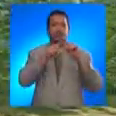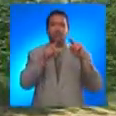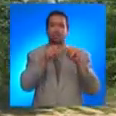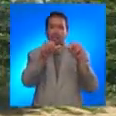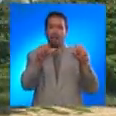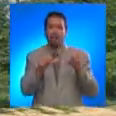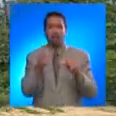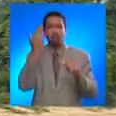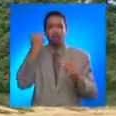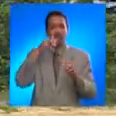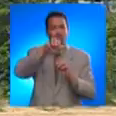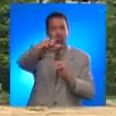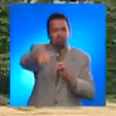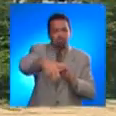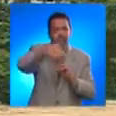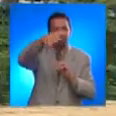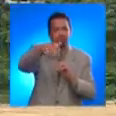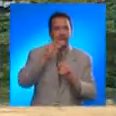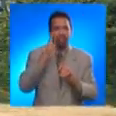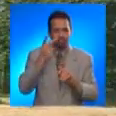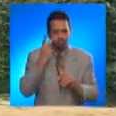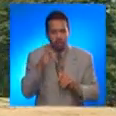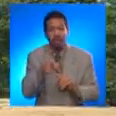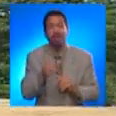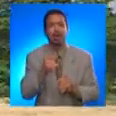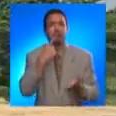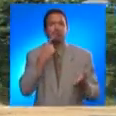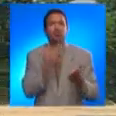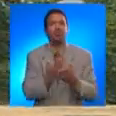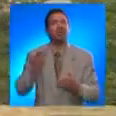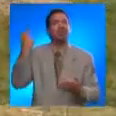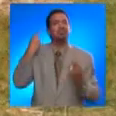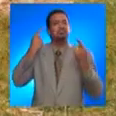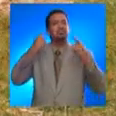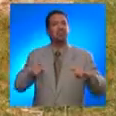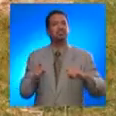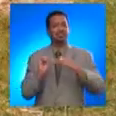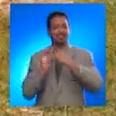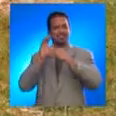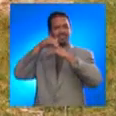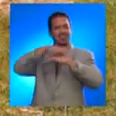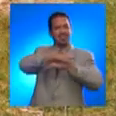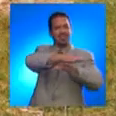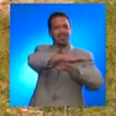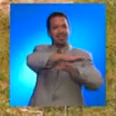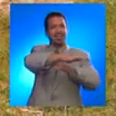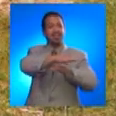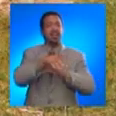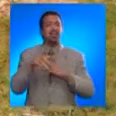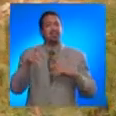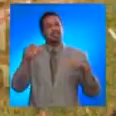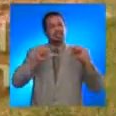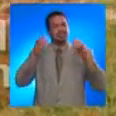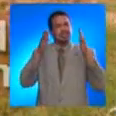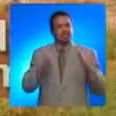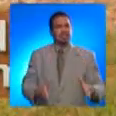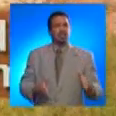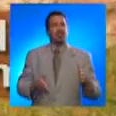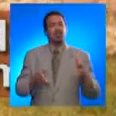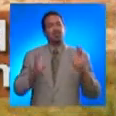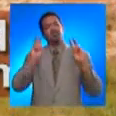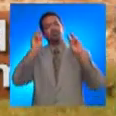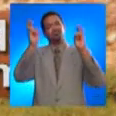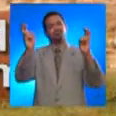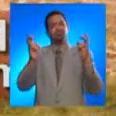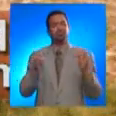can be determined by trenching and drilling. Research concerning previous tsunamis using this methodology is known as the